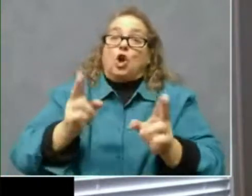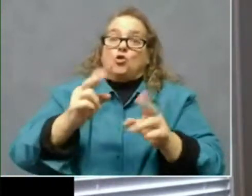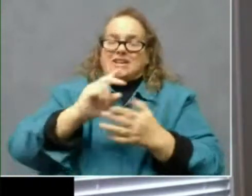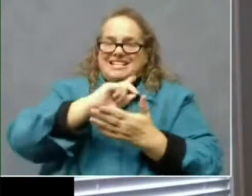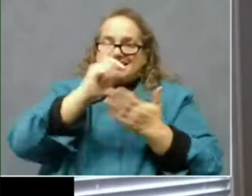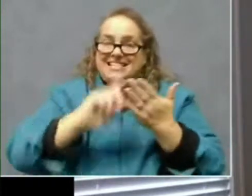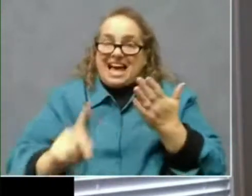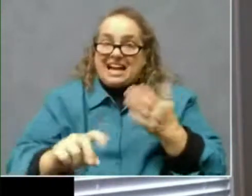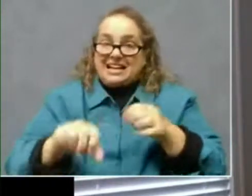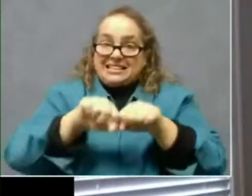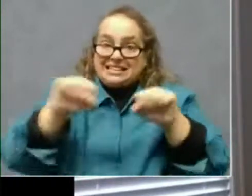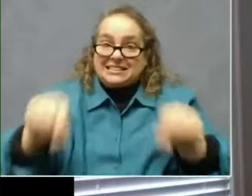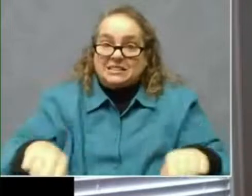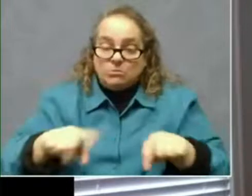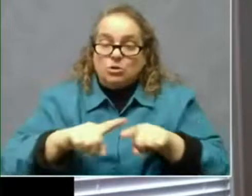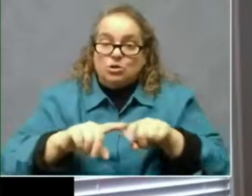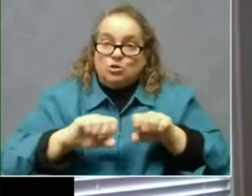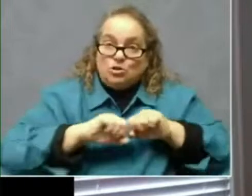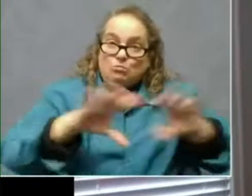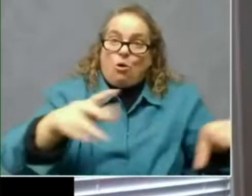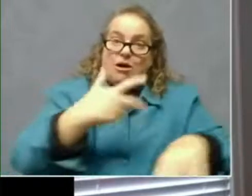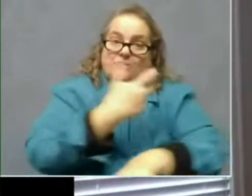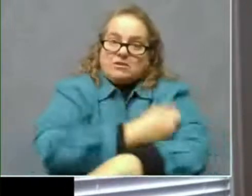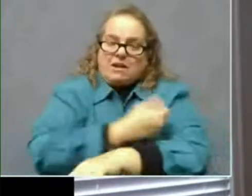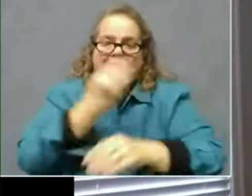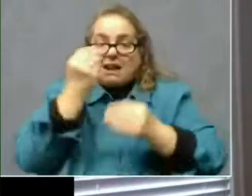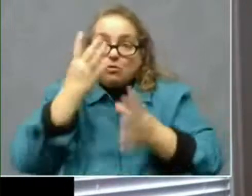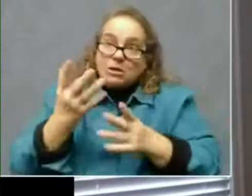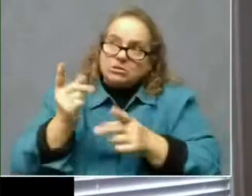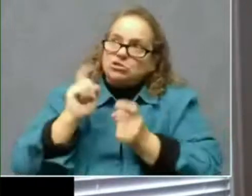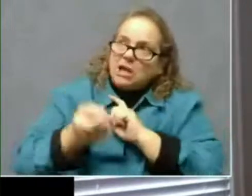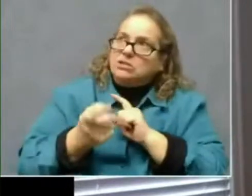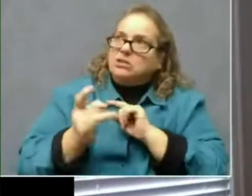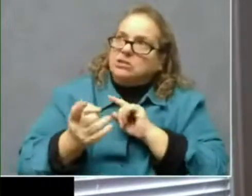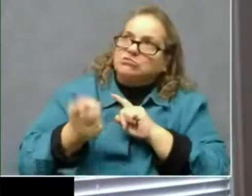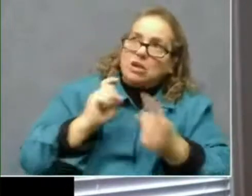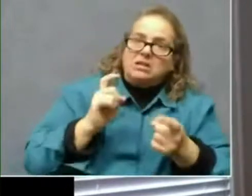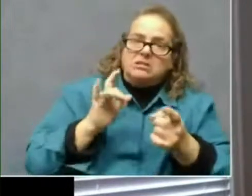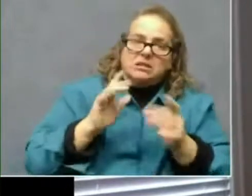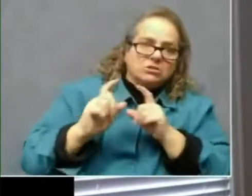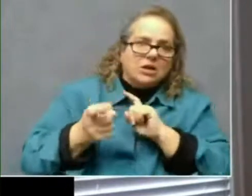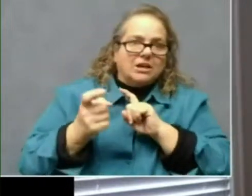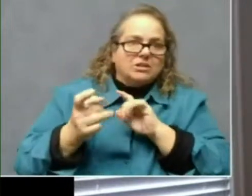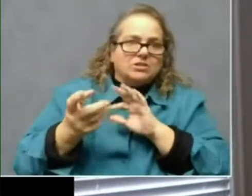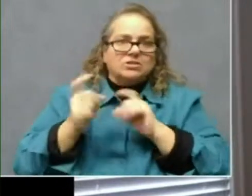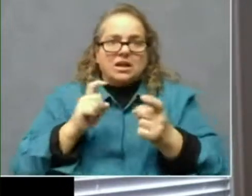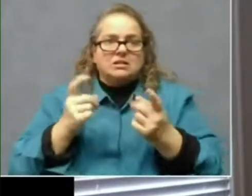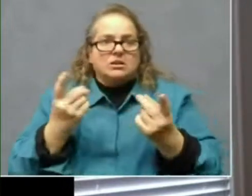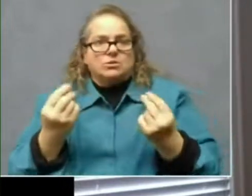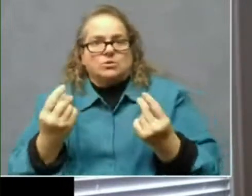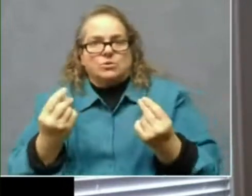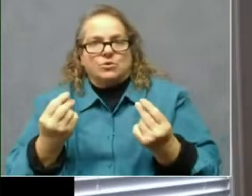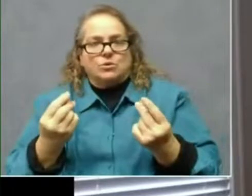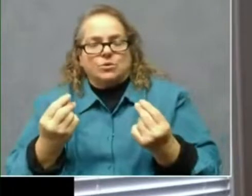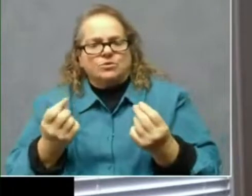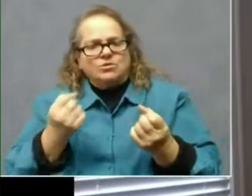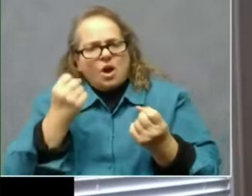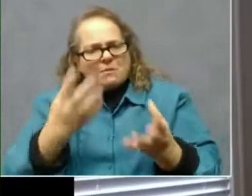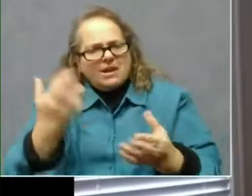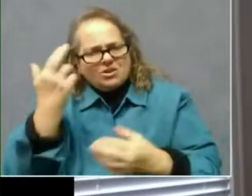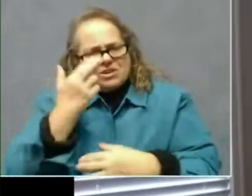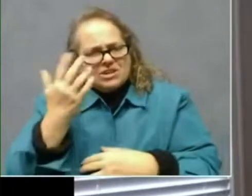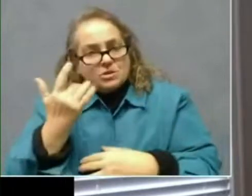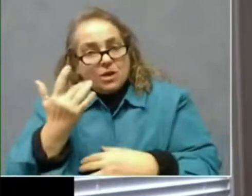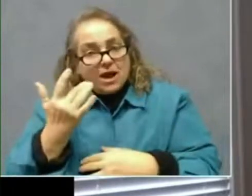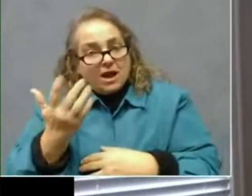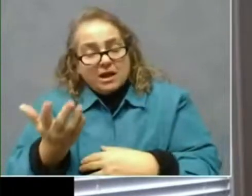all of this and information kept changing. So I think there's a lot of reasons why, while it makes a wonderful narrative